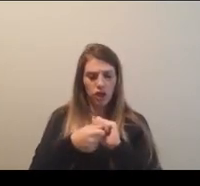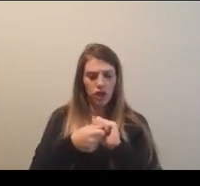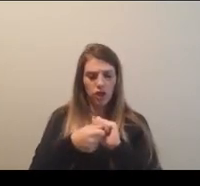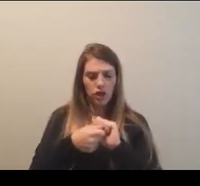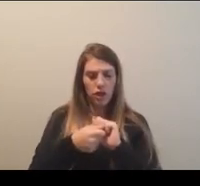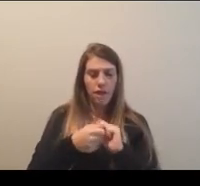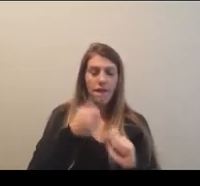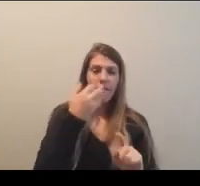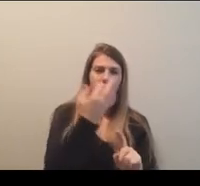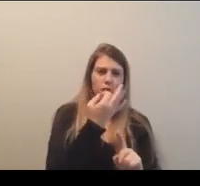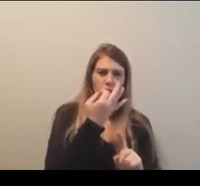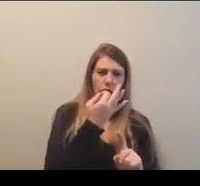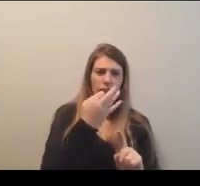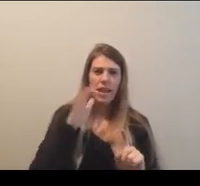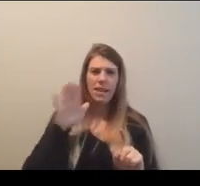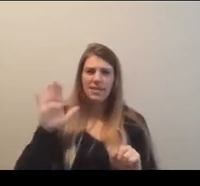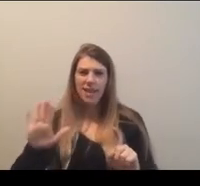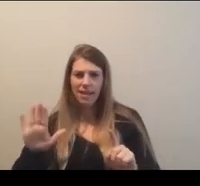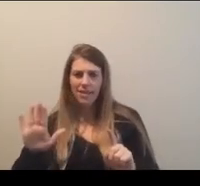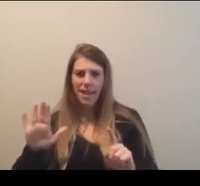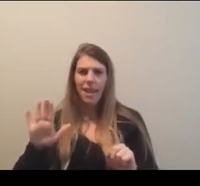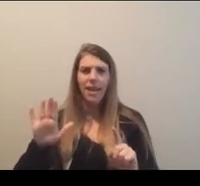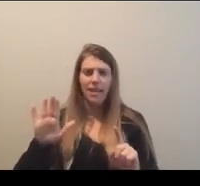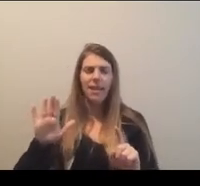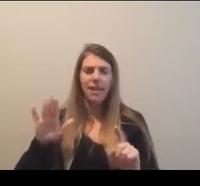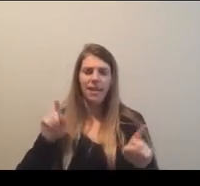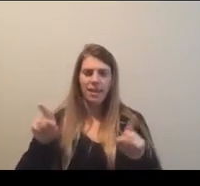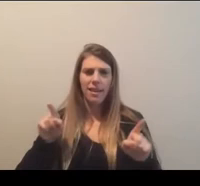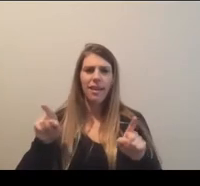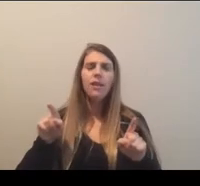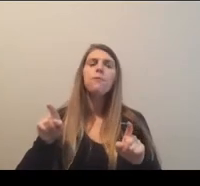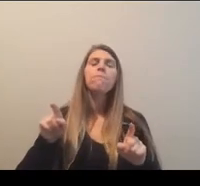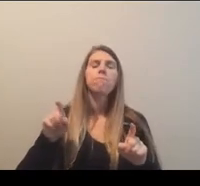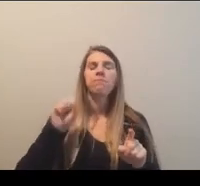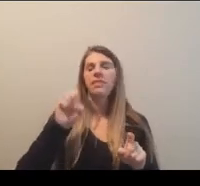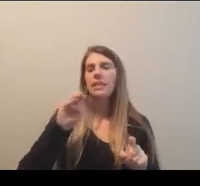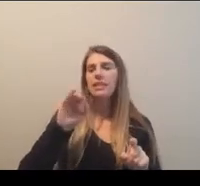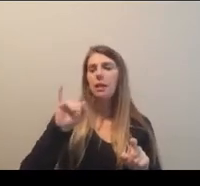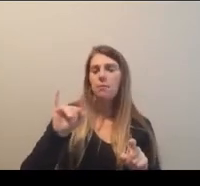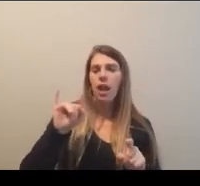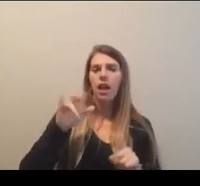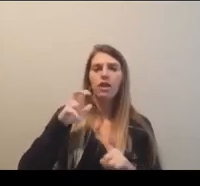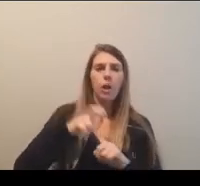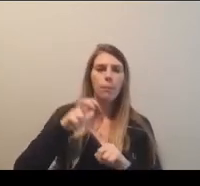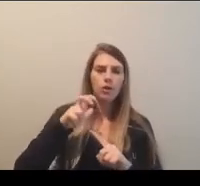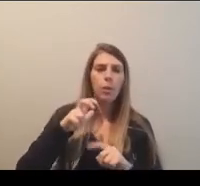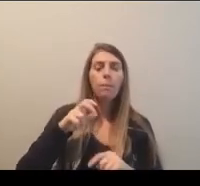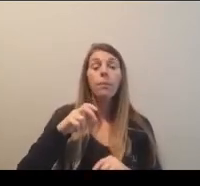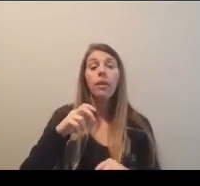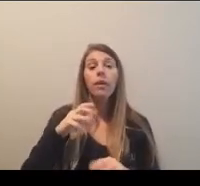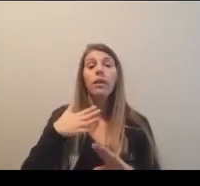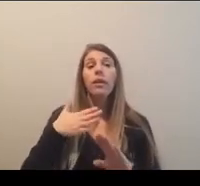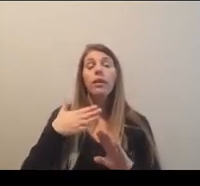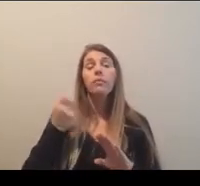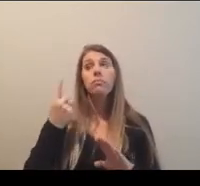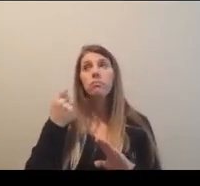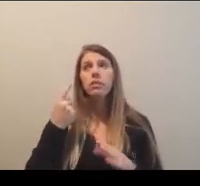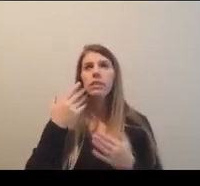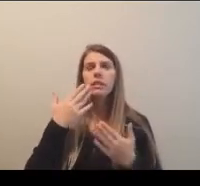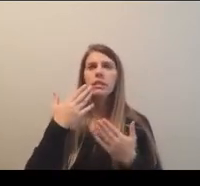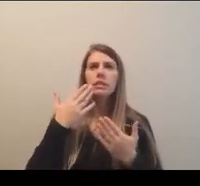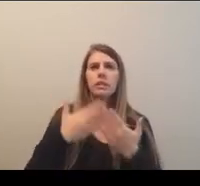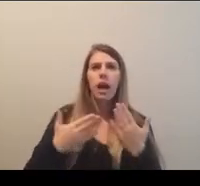Friday, Sunday semifinal championship format. Um, there, there had been some cursory